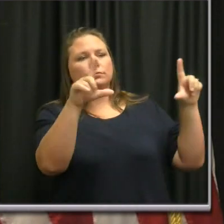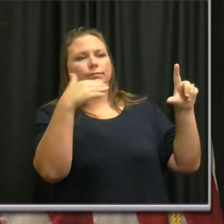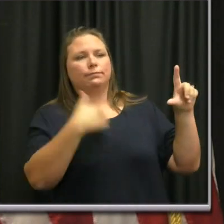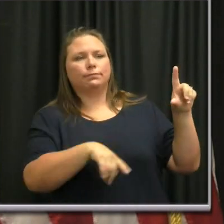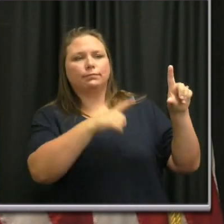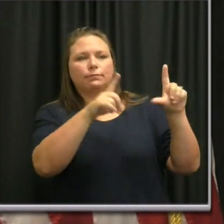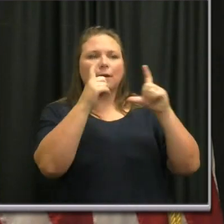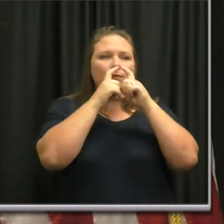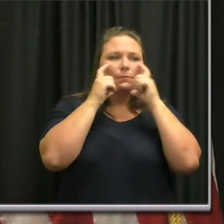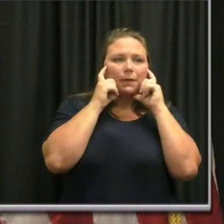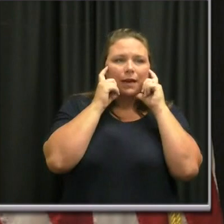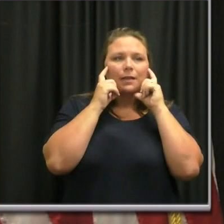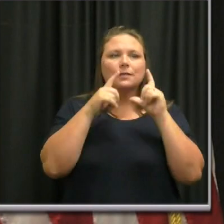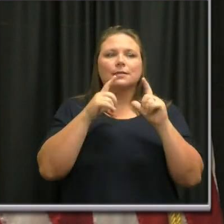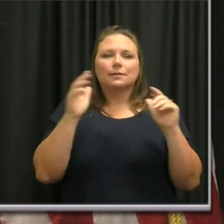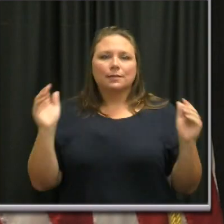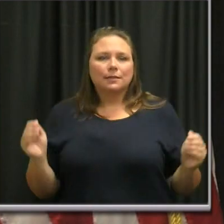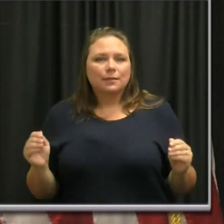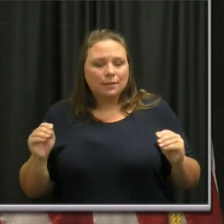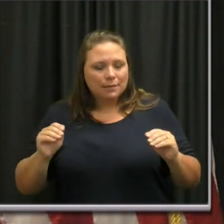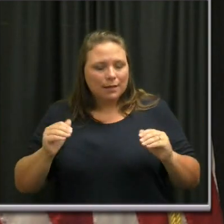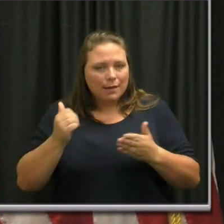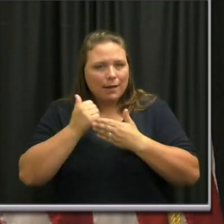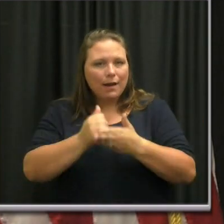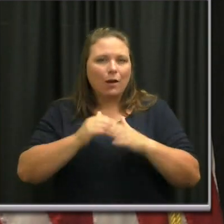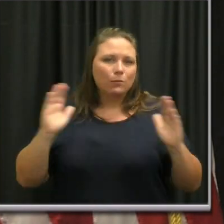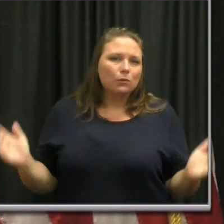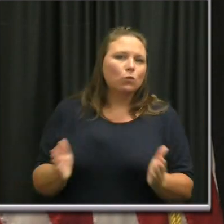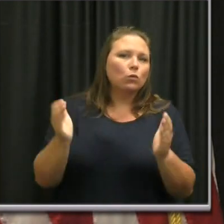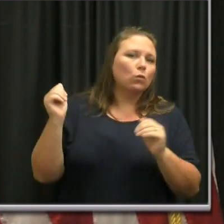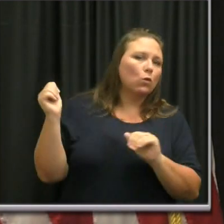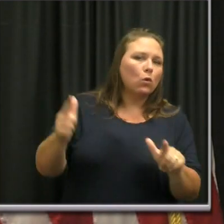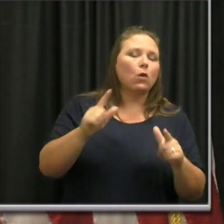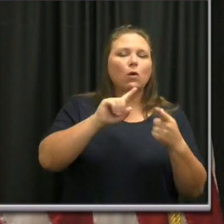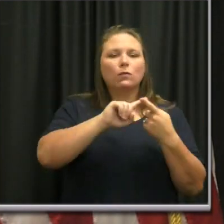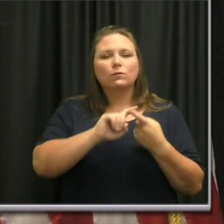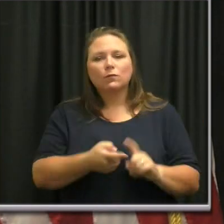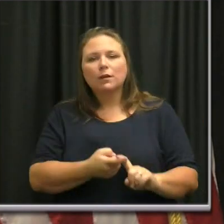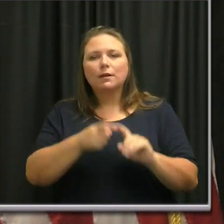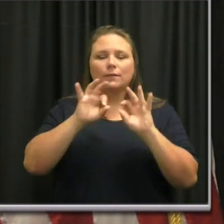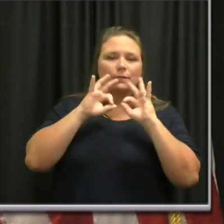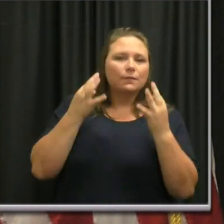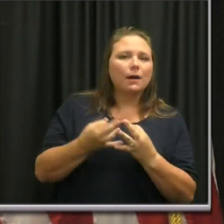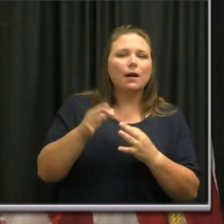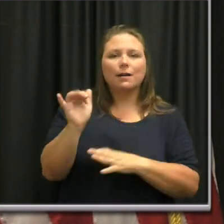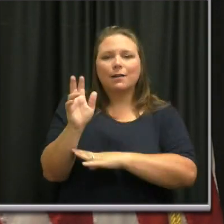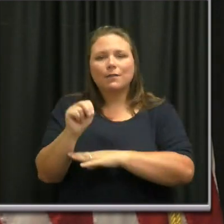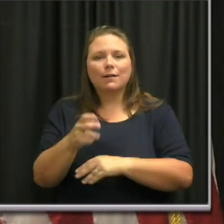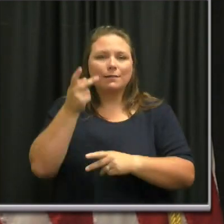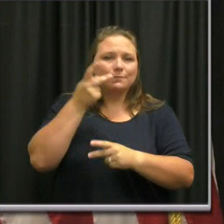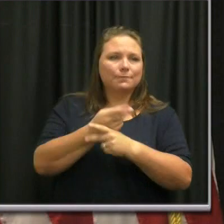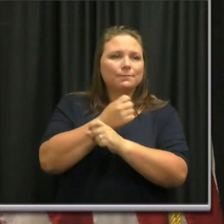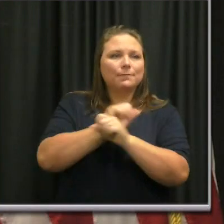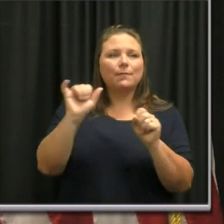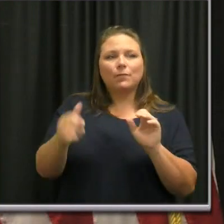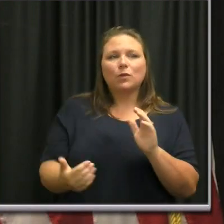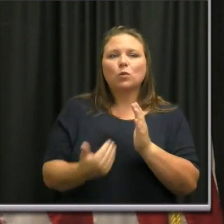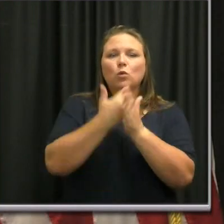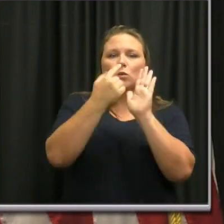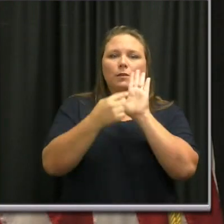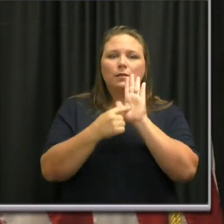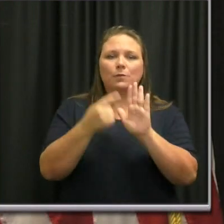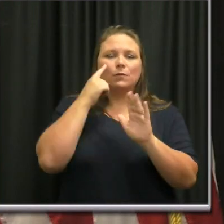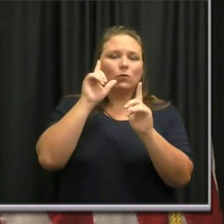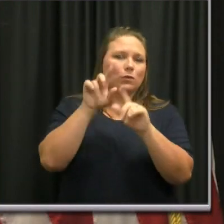wearing a mask to inspire friends, family and fans to stay safe. And it is a new symbol for Nashville